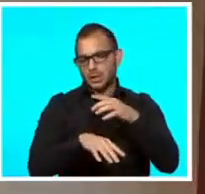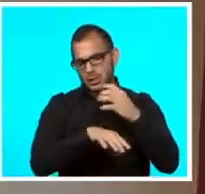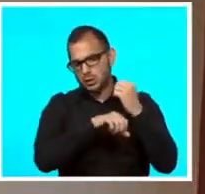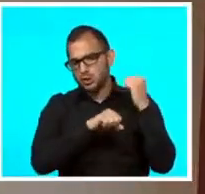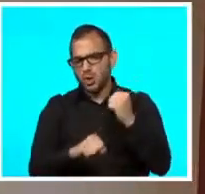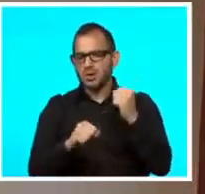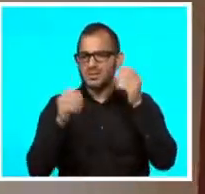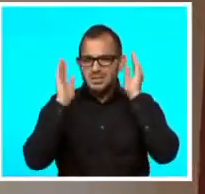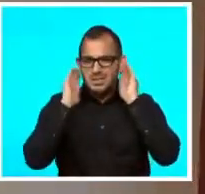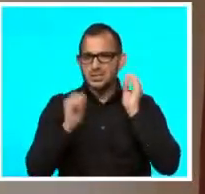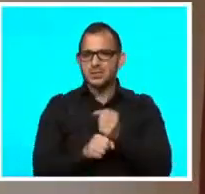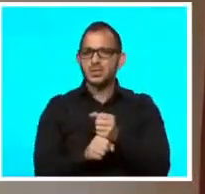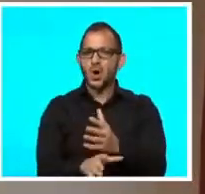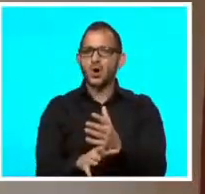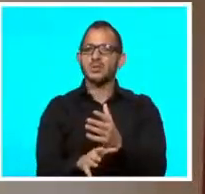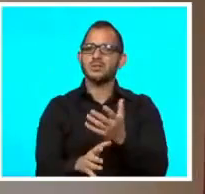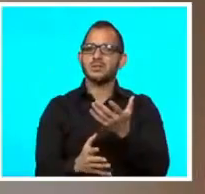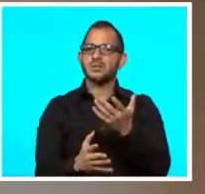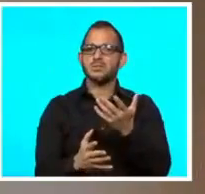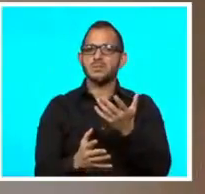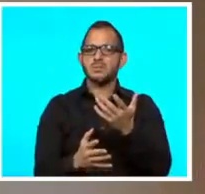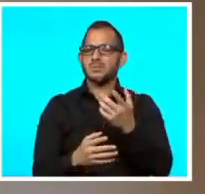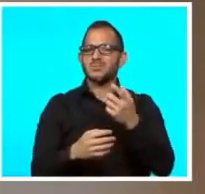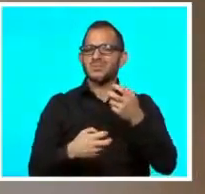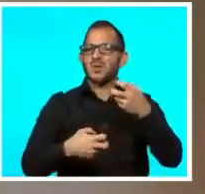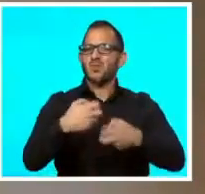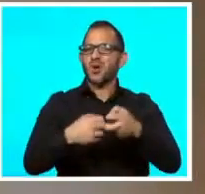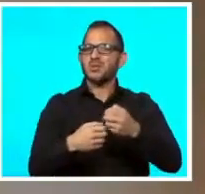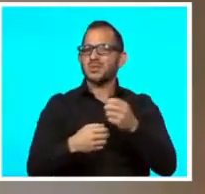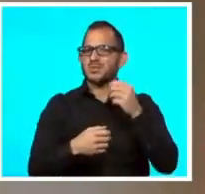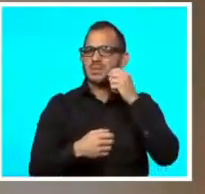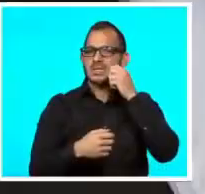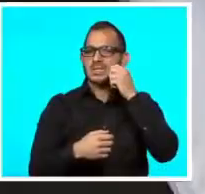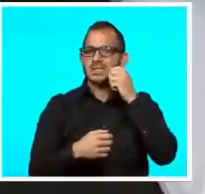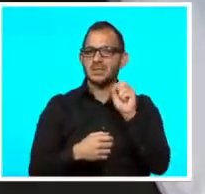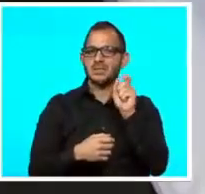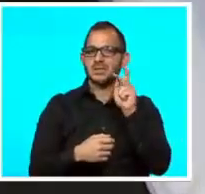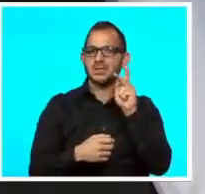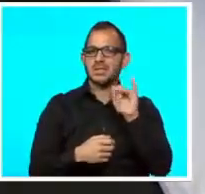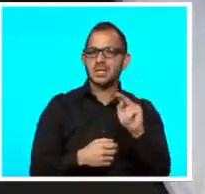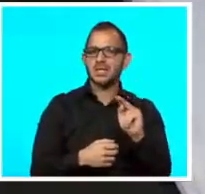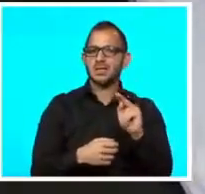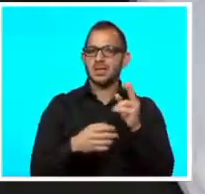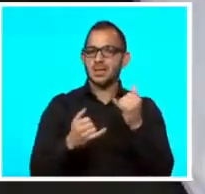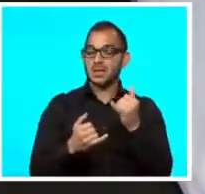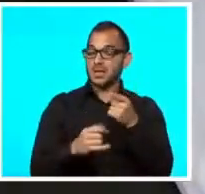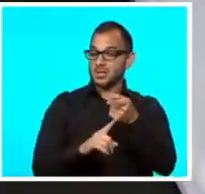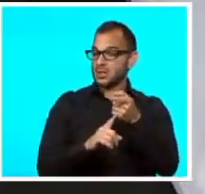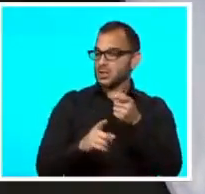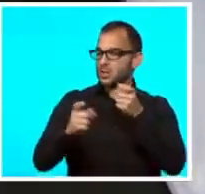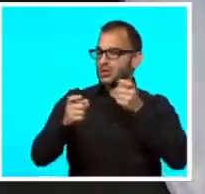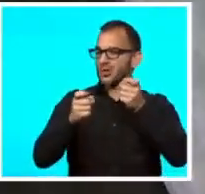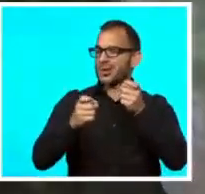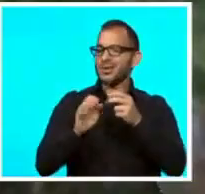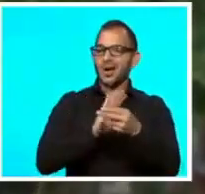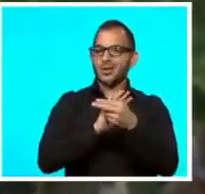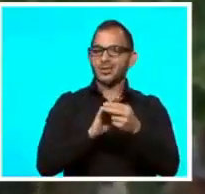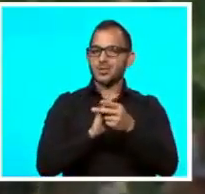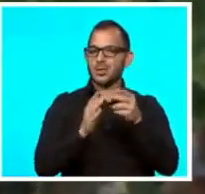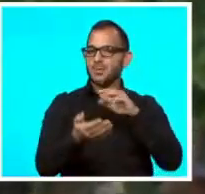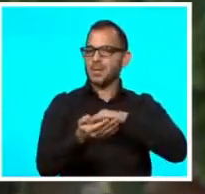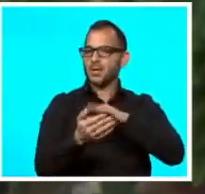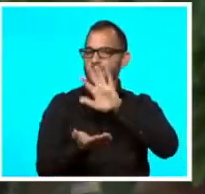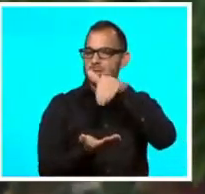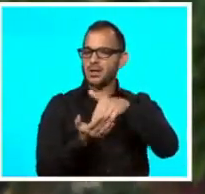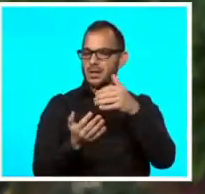it's causing any kind of problems with your skin. Christina Limon, director of infection control at Harlingen Medical Center, says